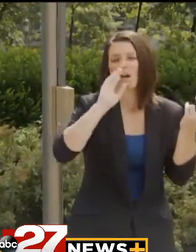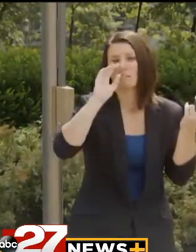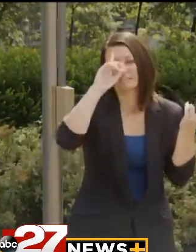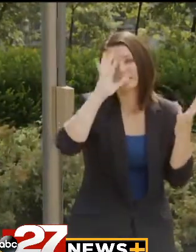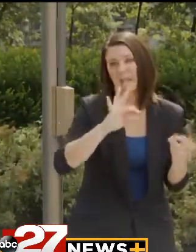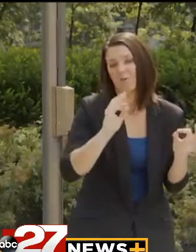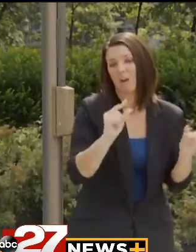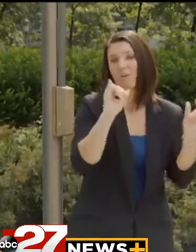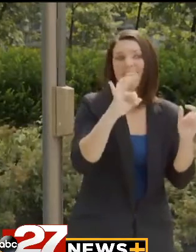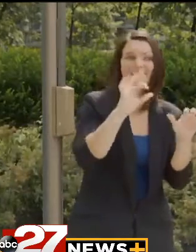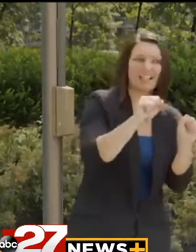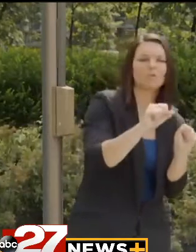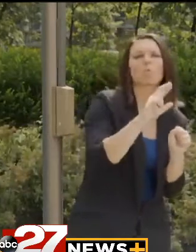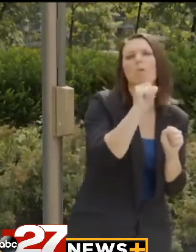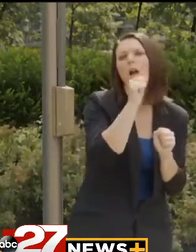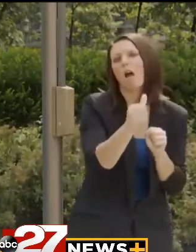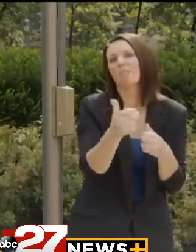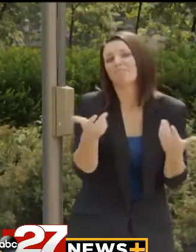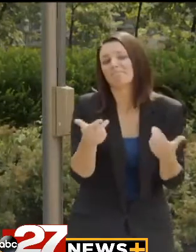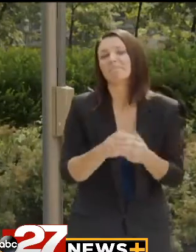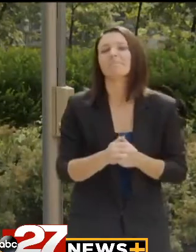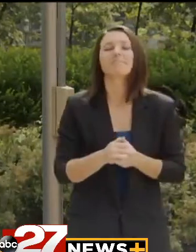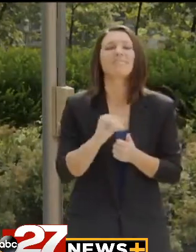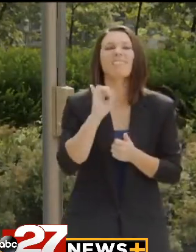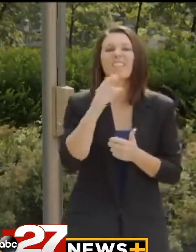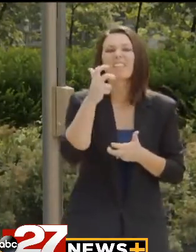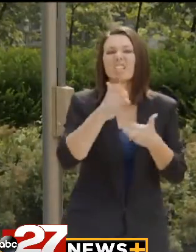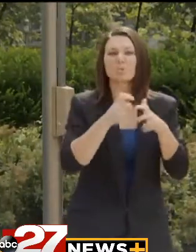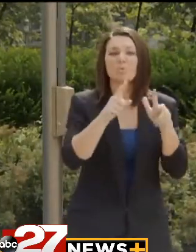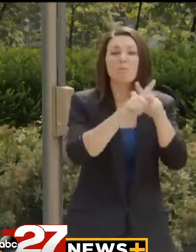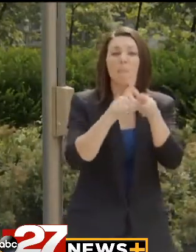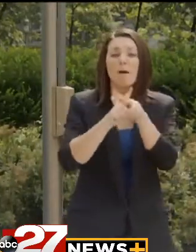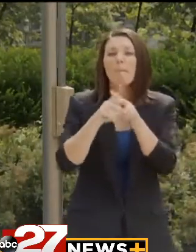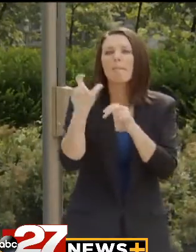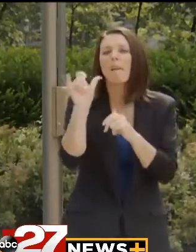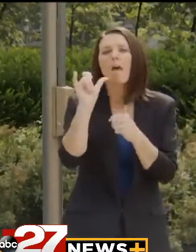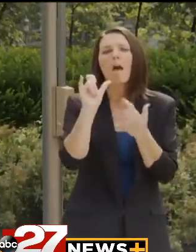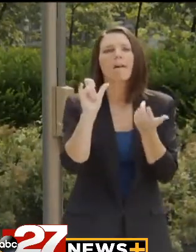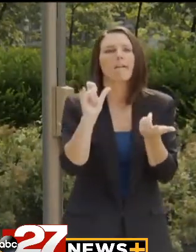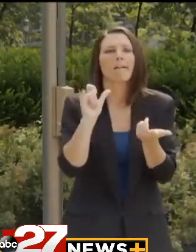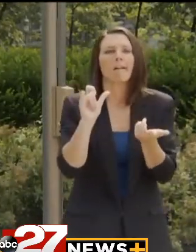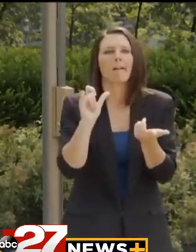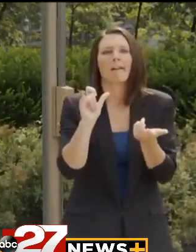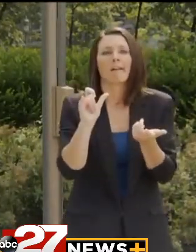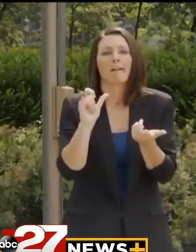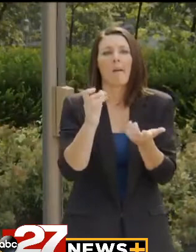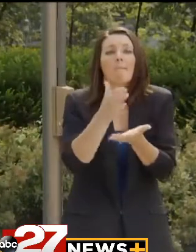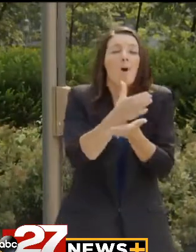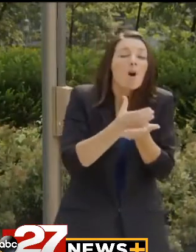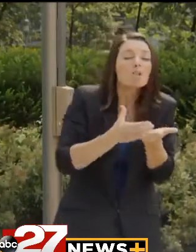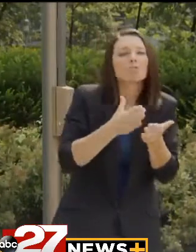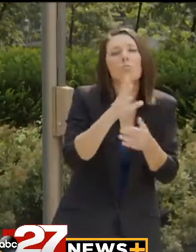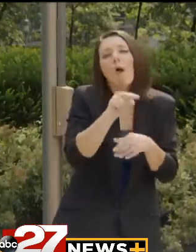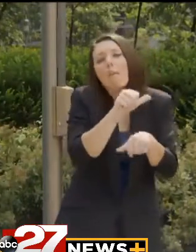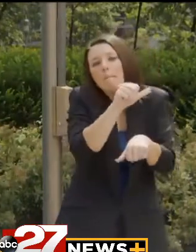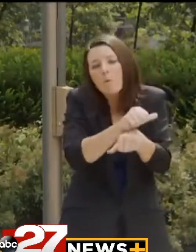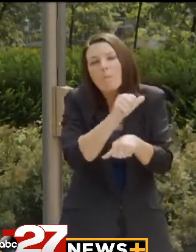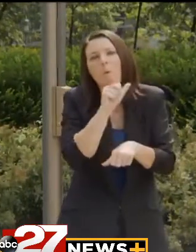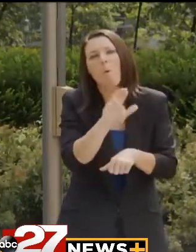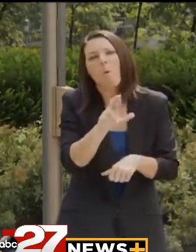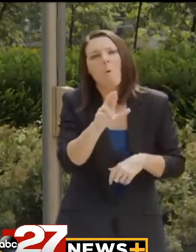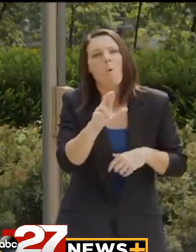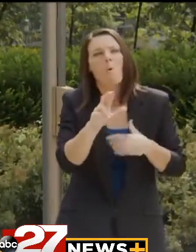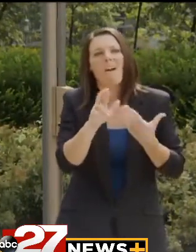right away whether they're eligible or benefits or not. If there's issues that pop up, such as, you know, perhaps partial unemployment, or